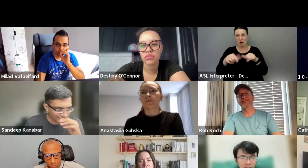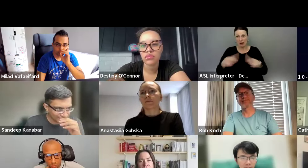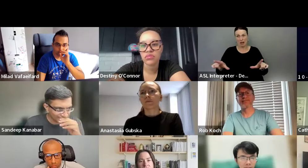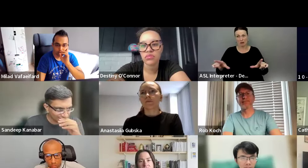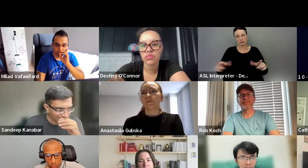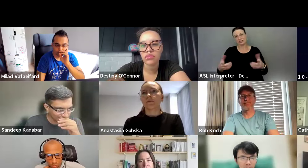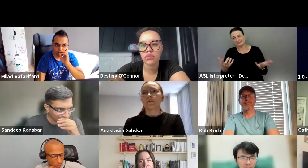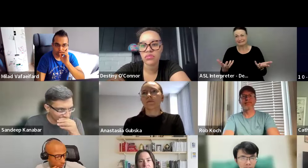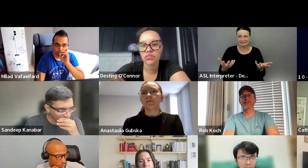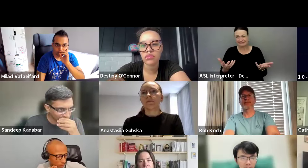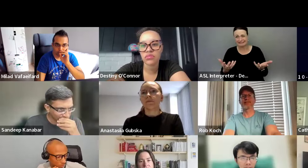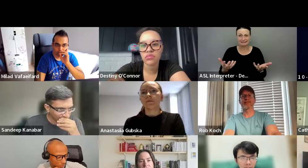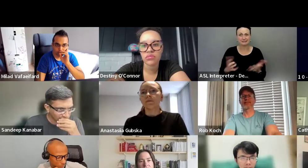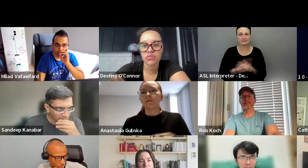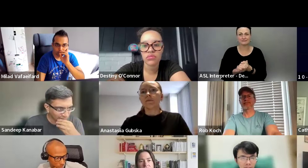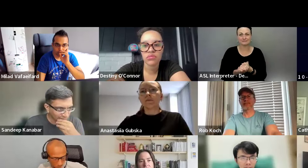um,